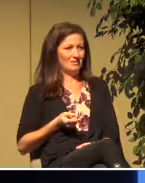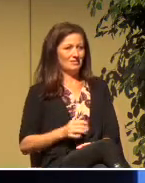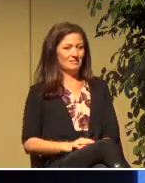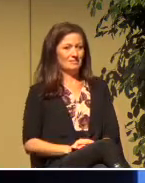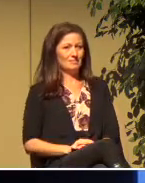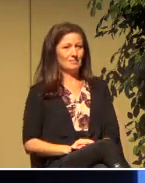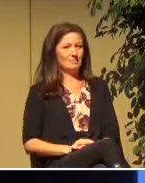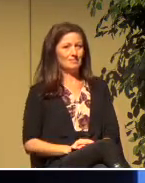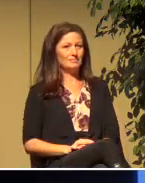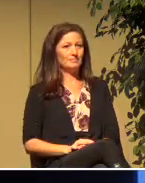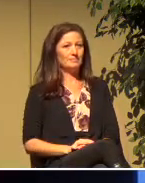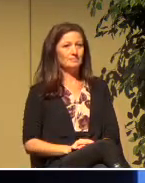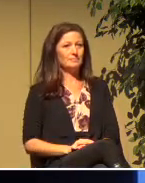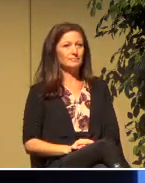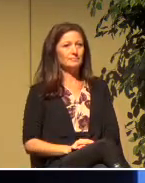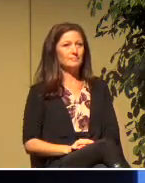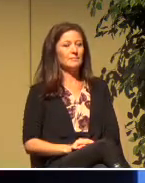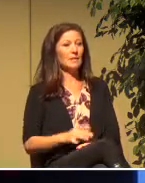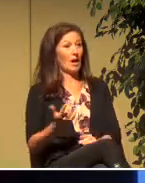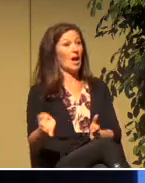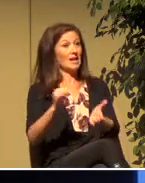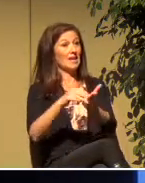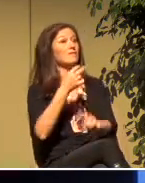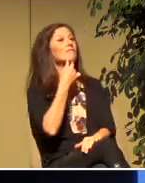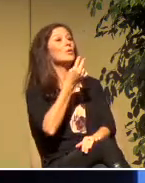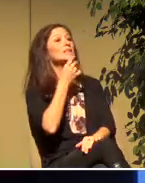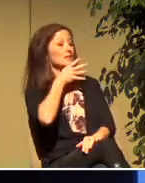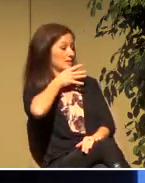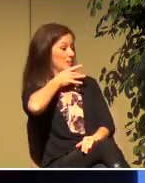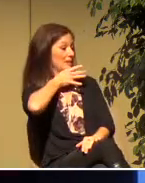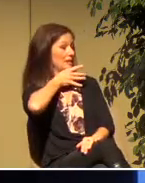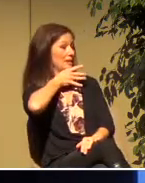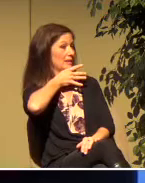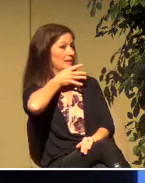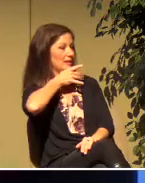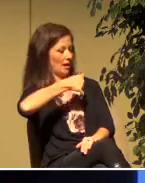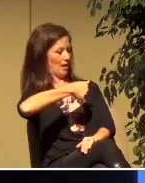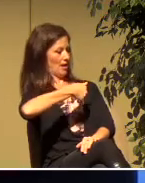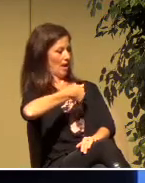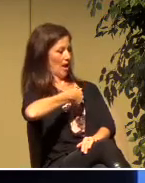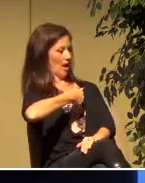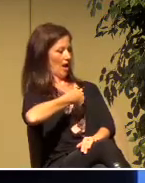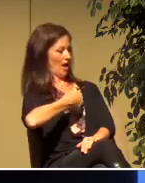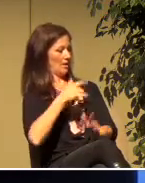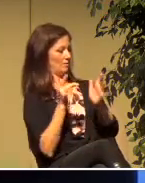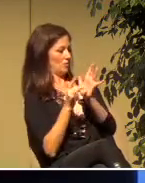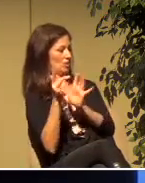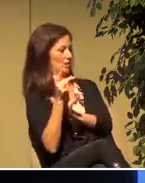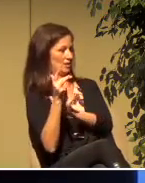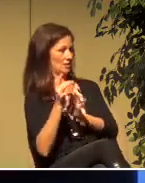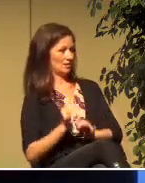And then, the voice appeared again. I am Jesus.